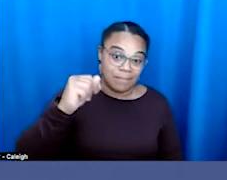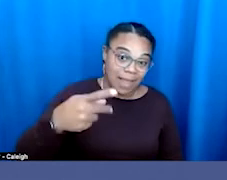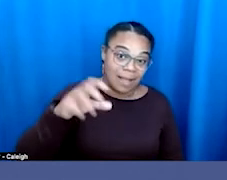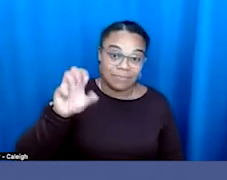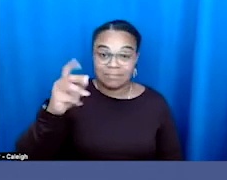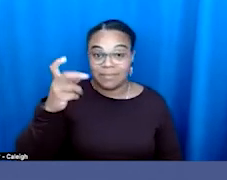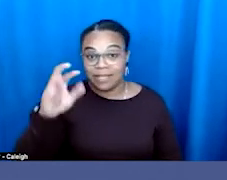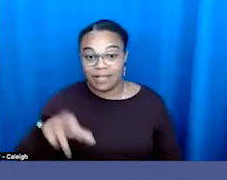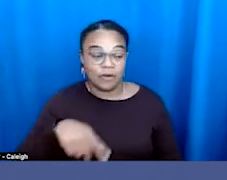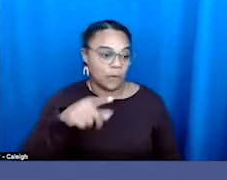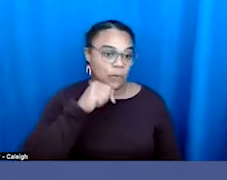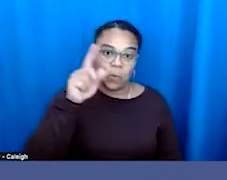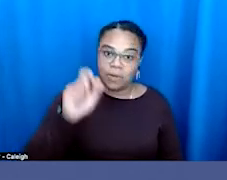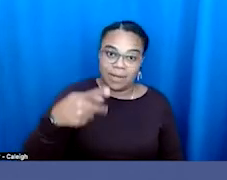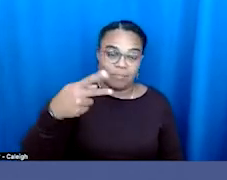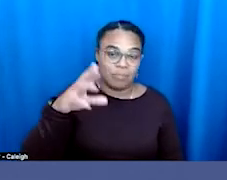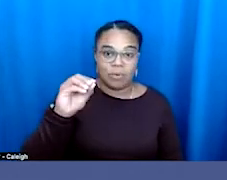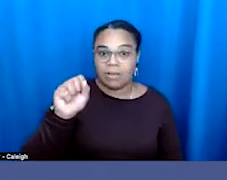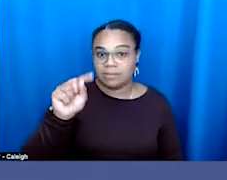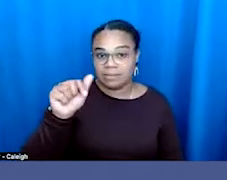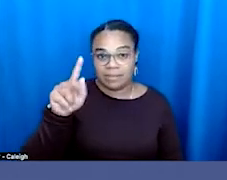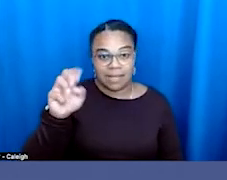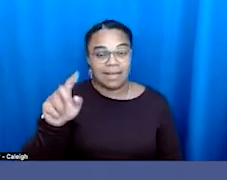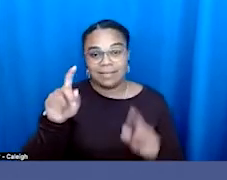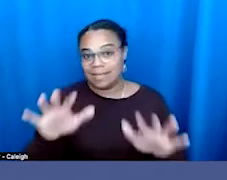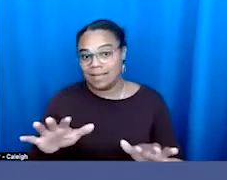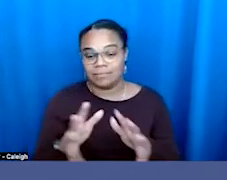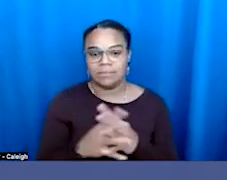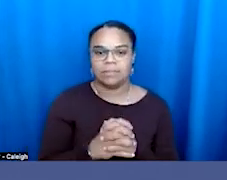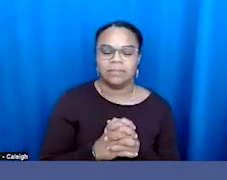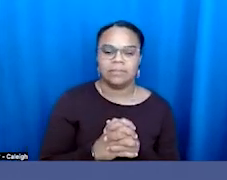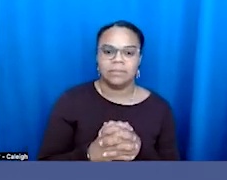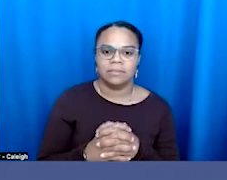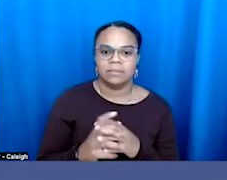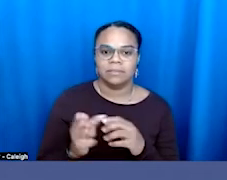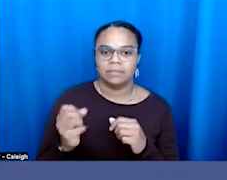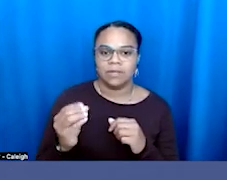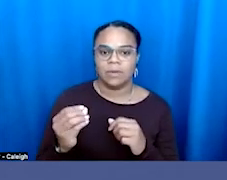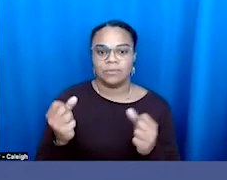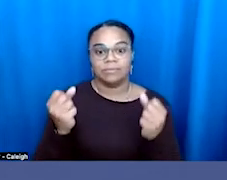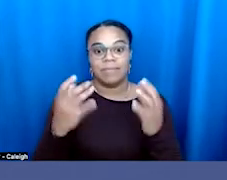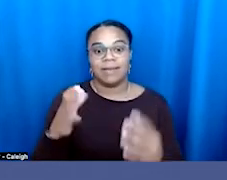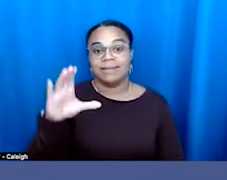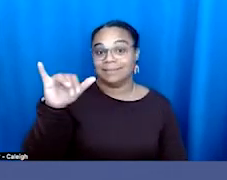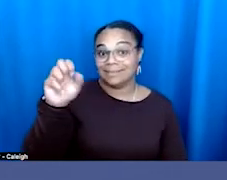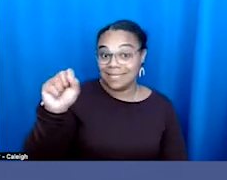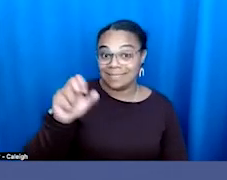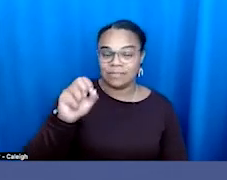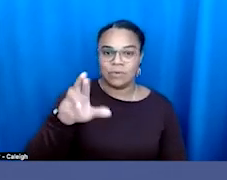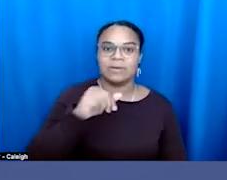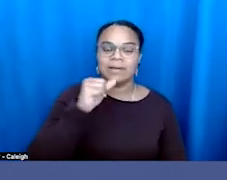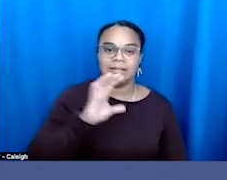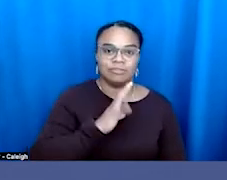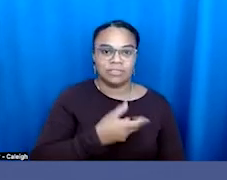means you don't need a prostate exam. And then, you know, so many cis, meaning non-transgender, LGBT